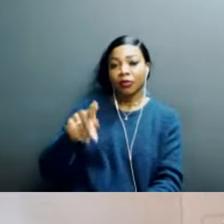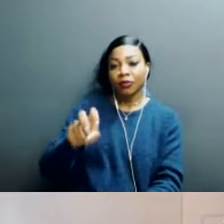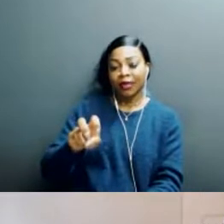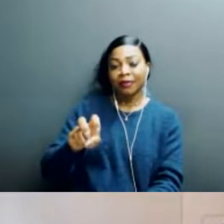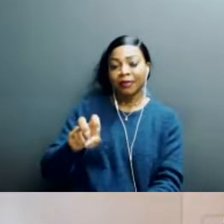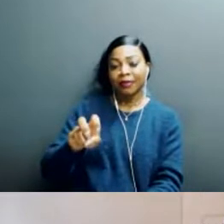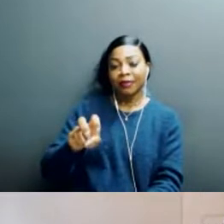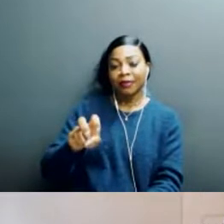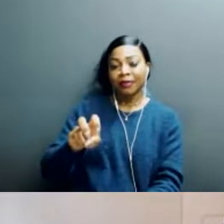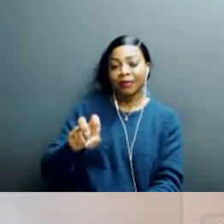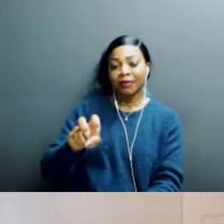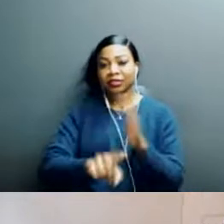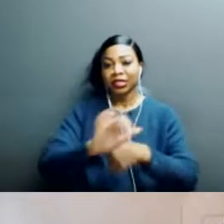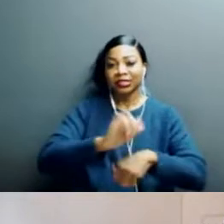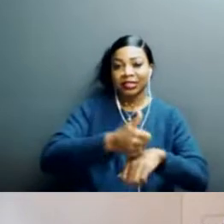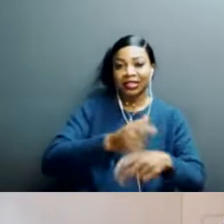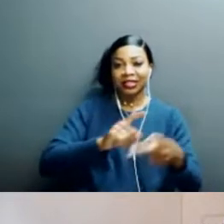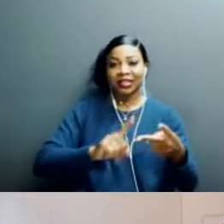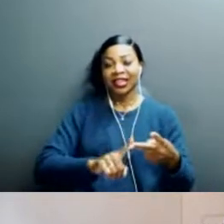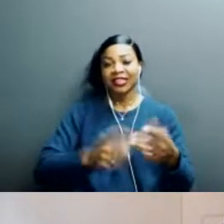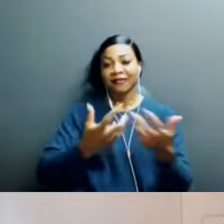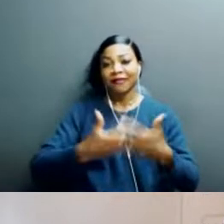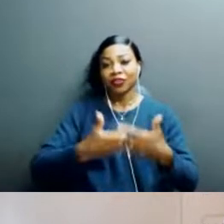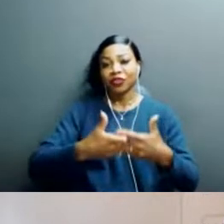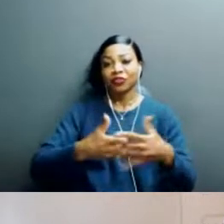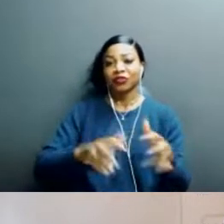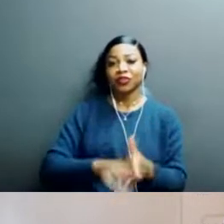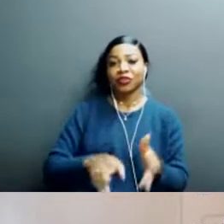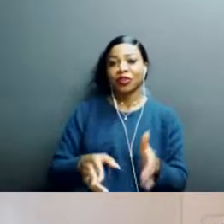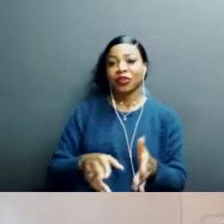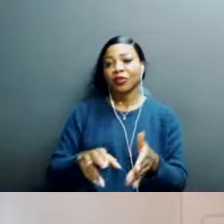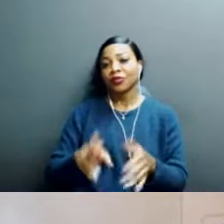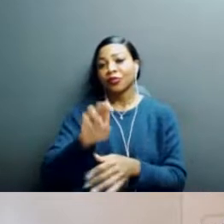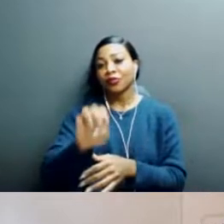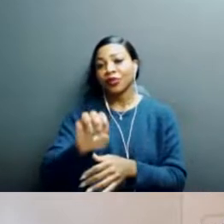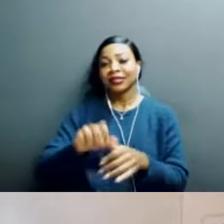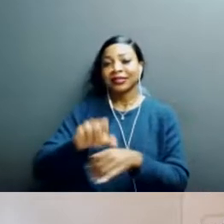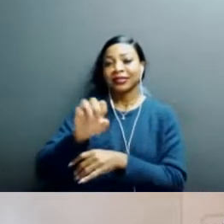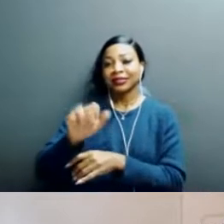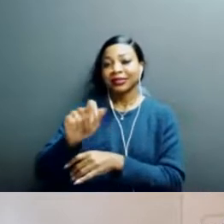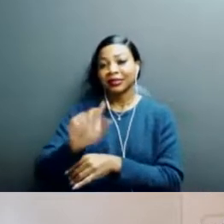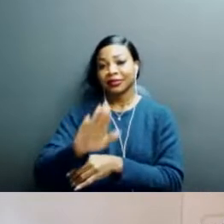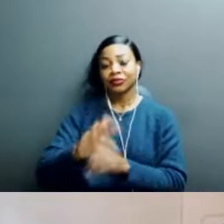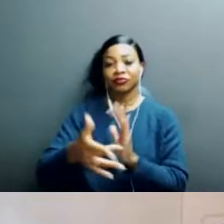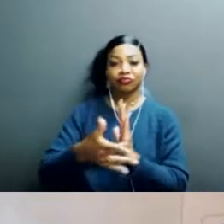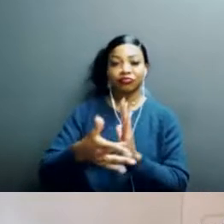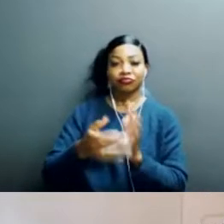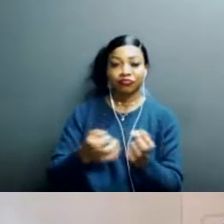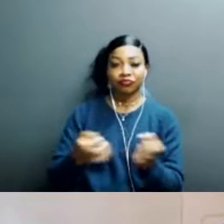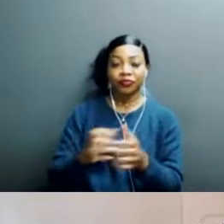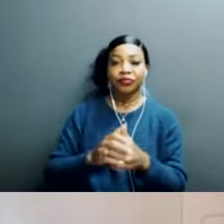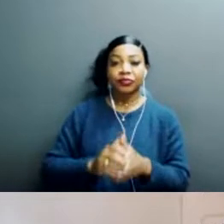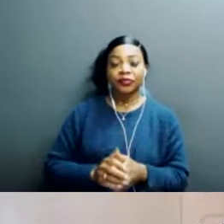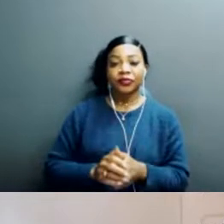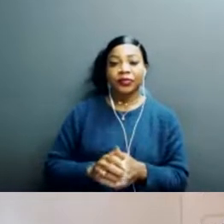factory reset a device, if that is the case. But I do want to just emphasize that those are rare circumstances, because I do think, um,